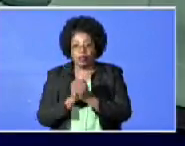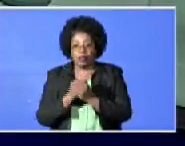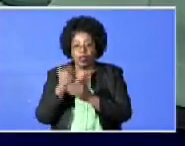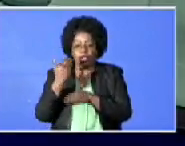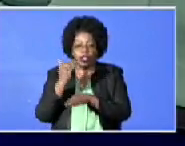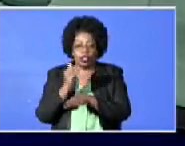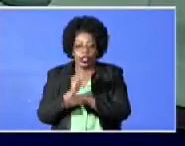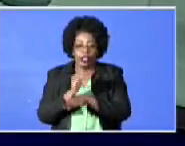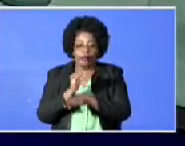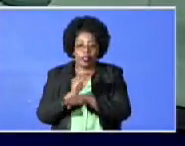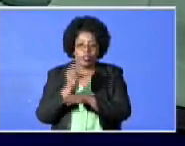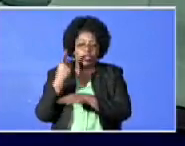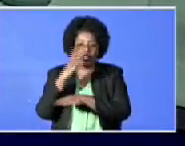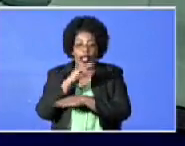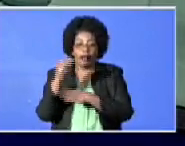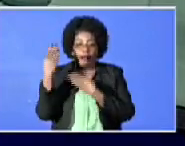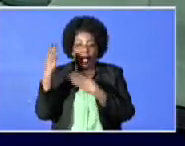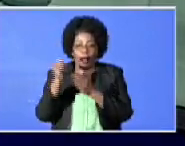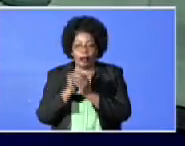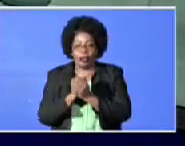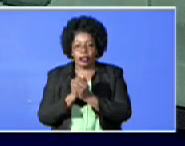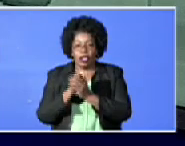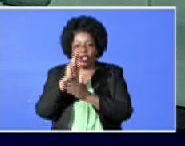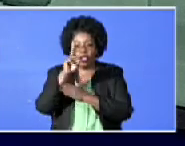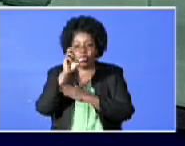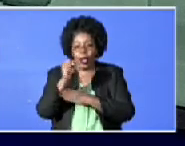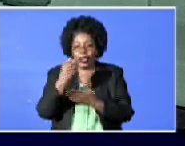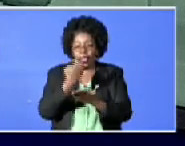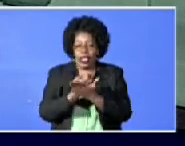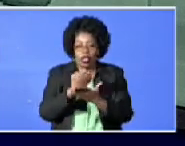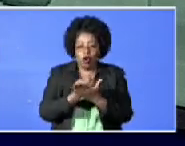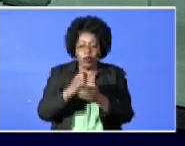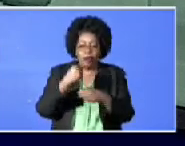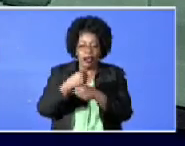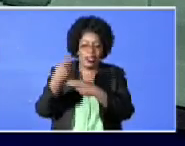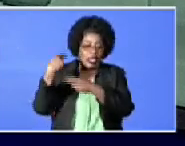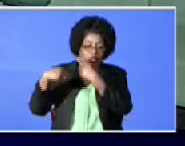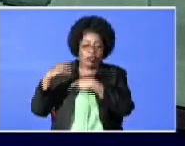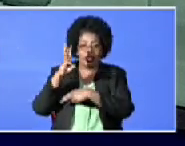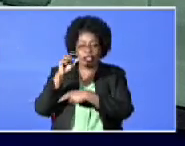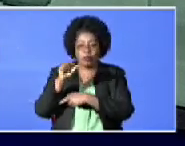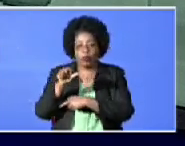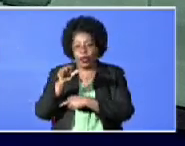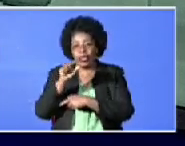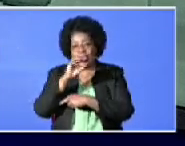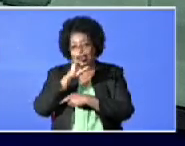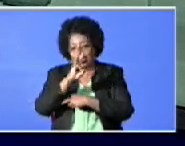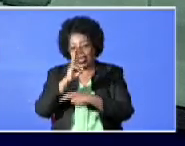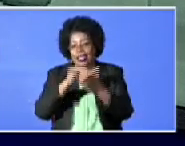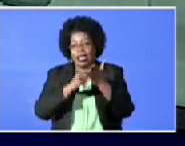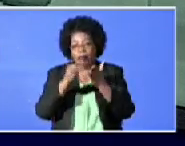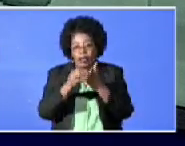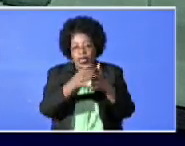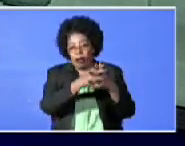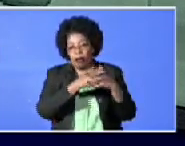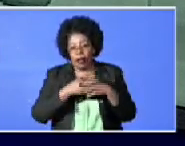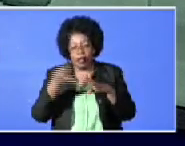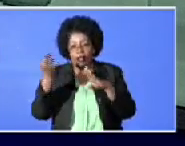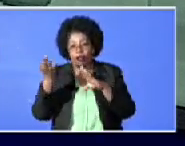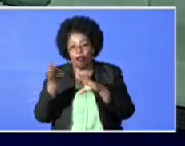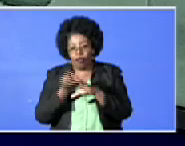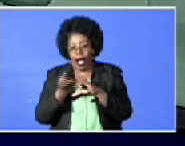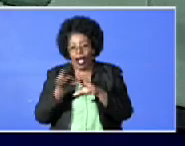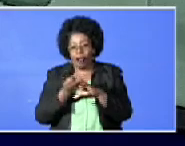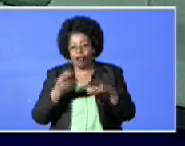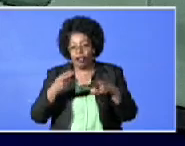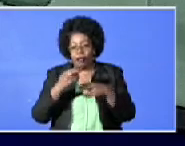Good evening, Keishla, and good evening, Bahamas. The United States economy made history today as 6.6 million Americans filed for unemployment